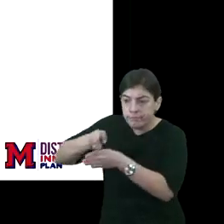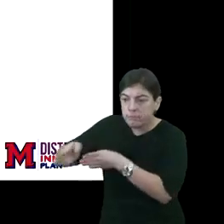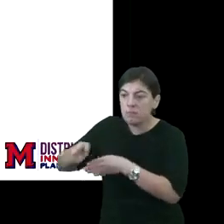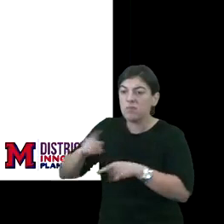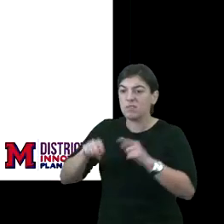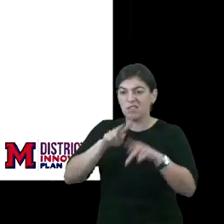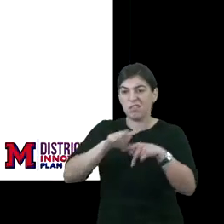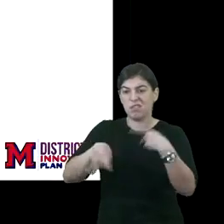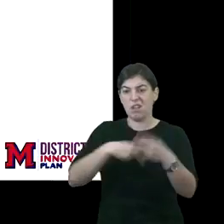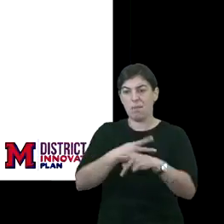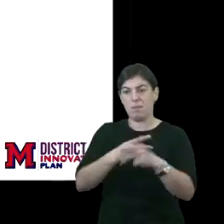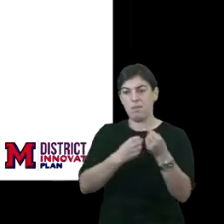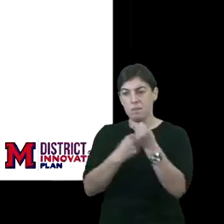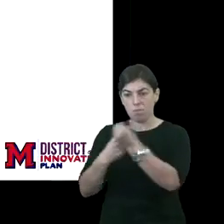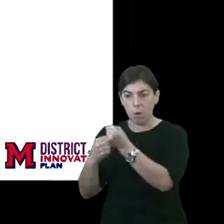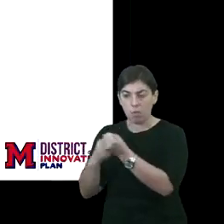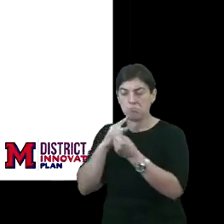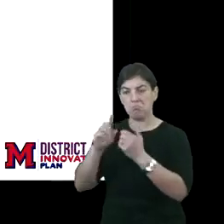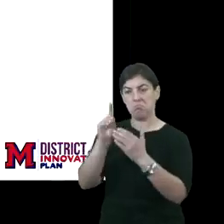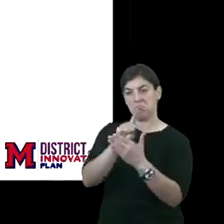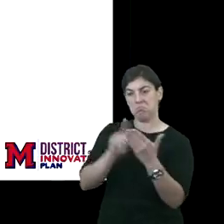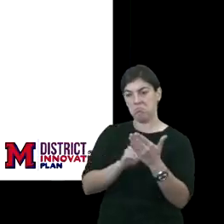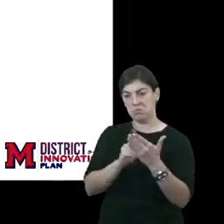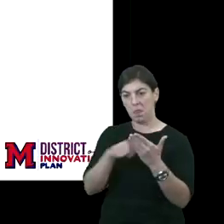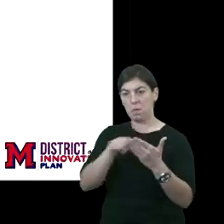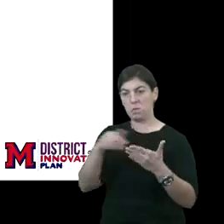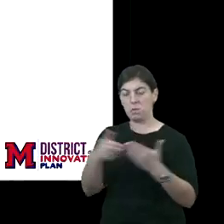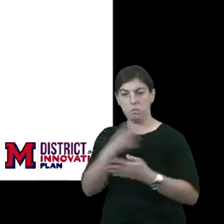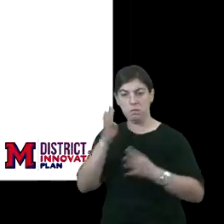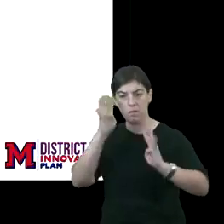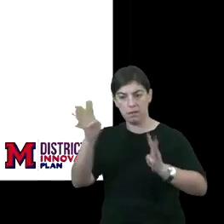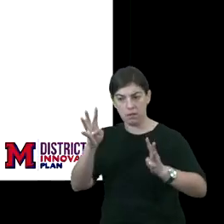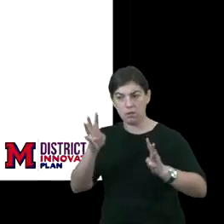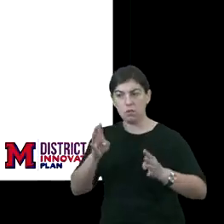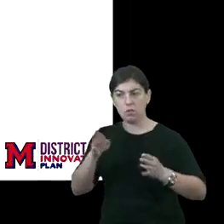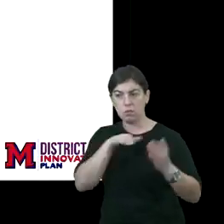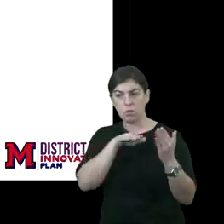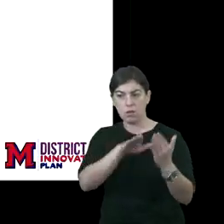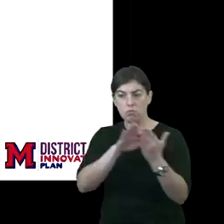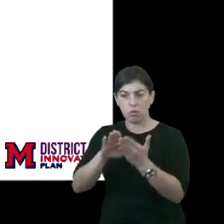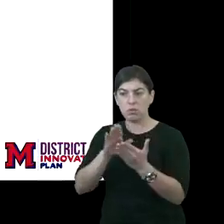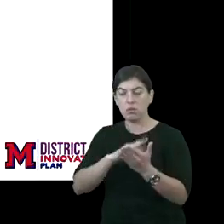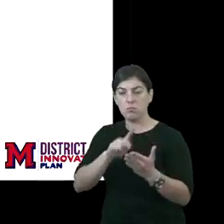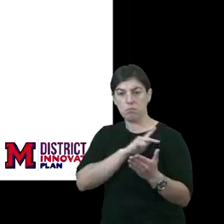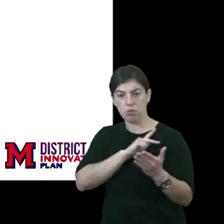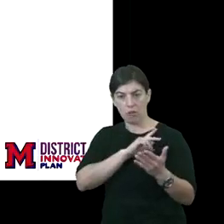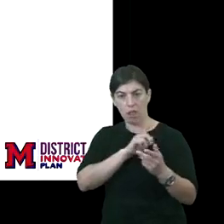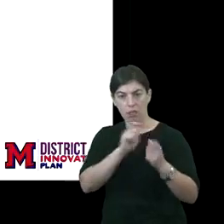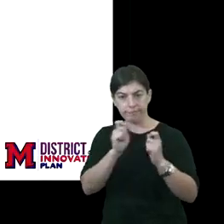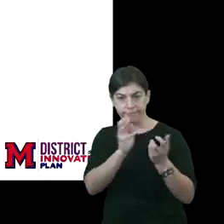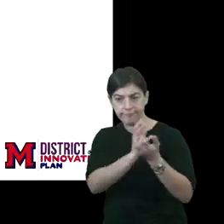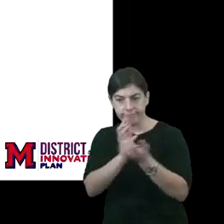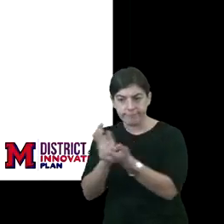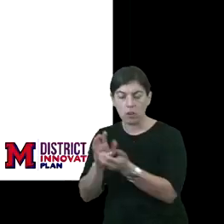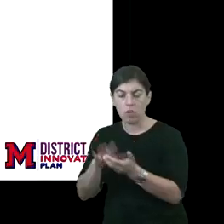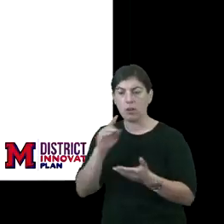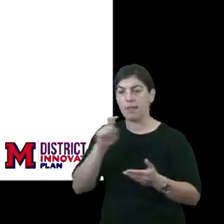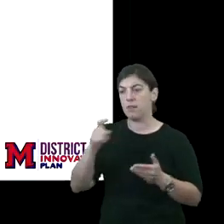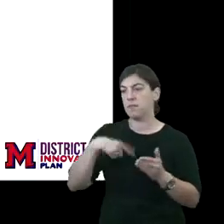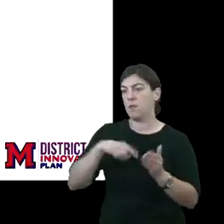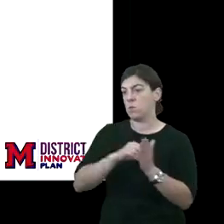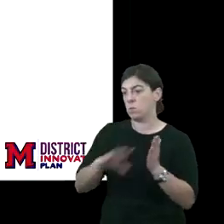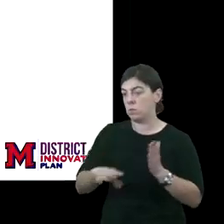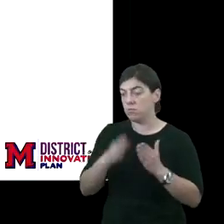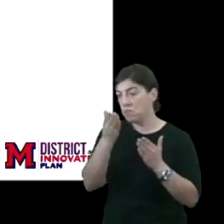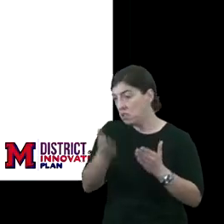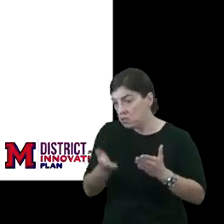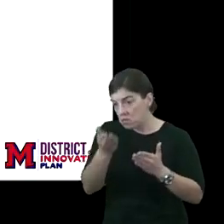and really designing these new innovations to address personalized learning and the needs of our scholars here